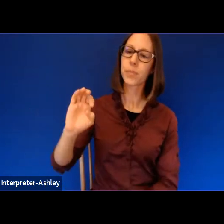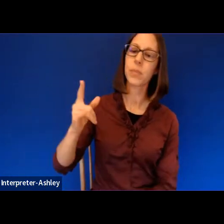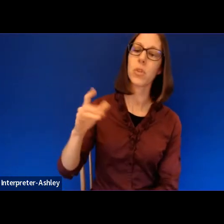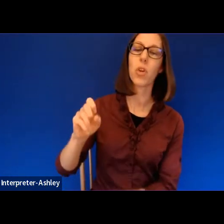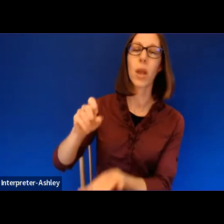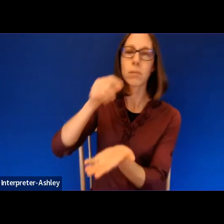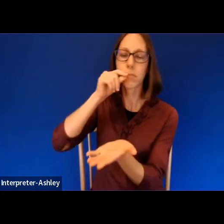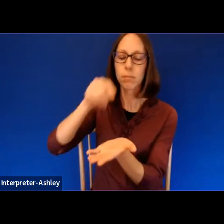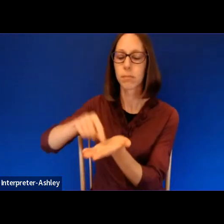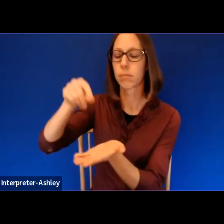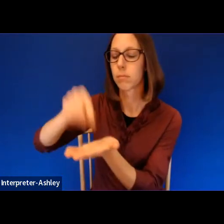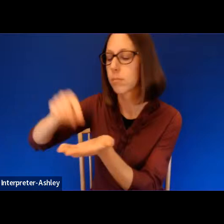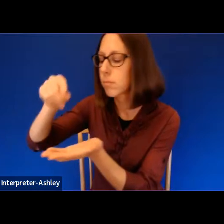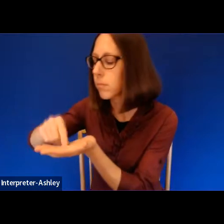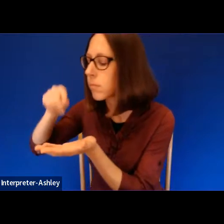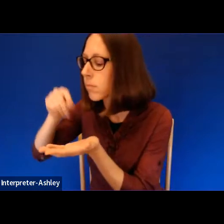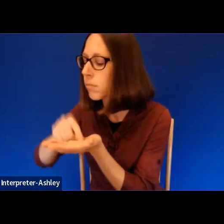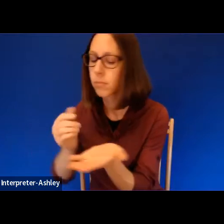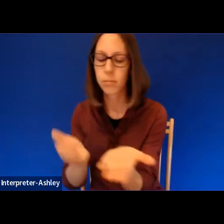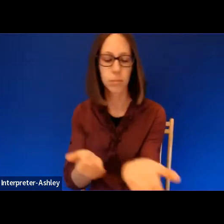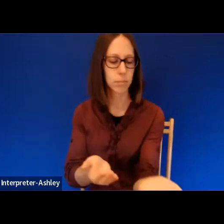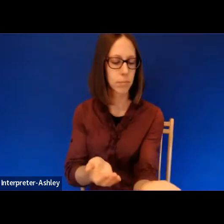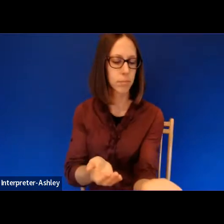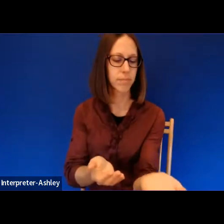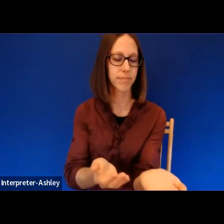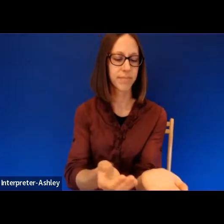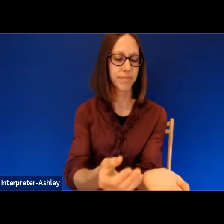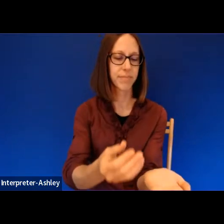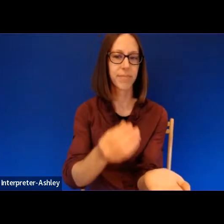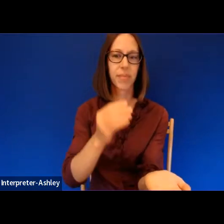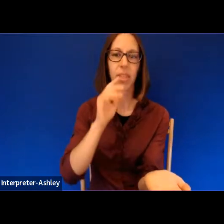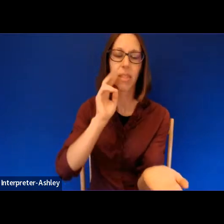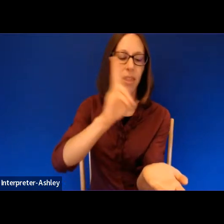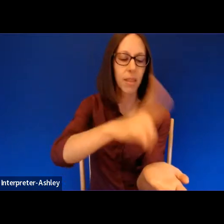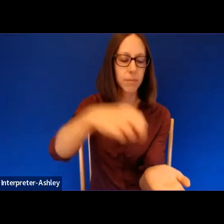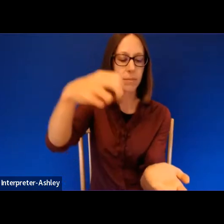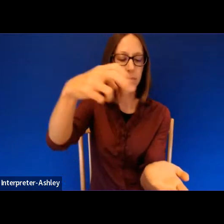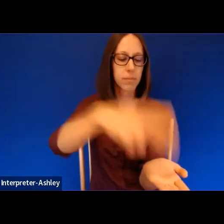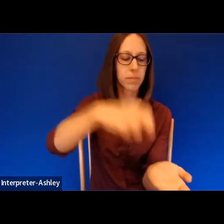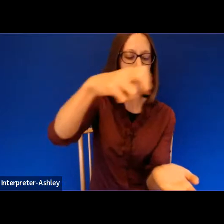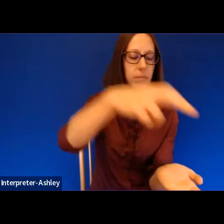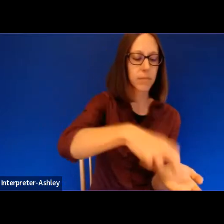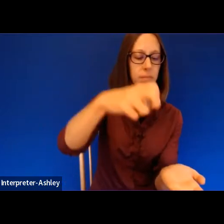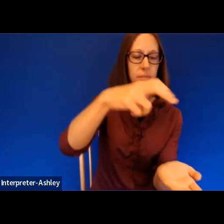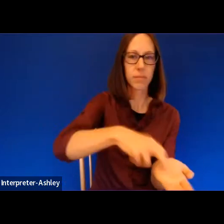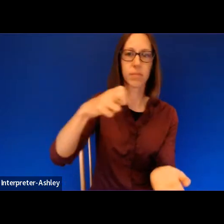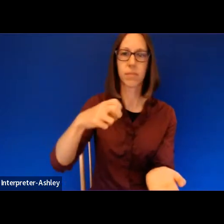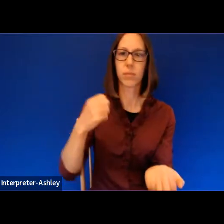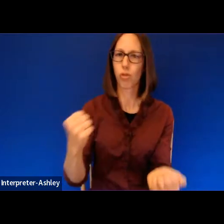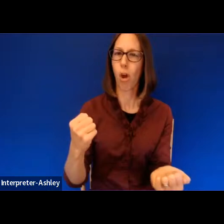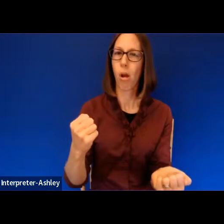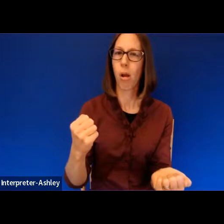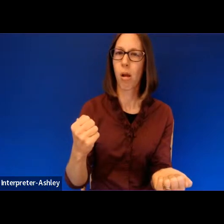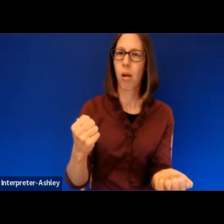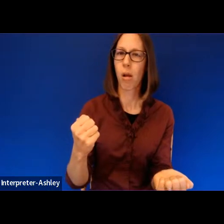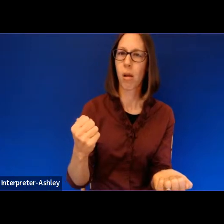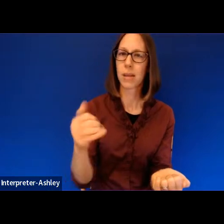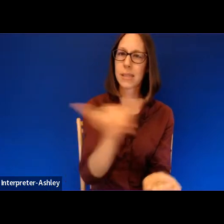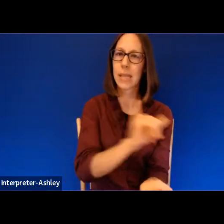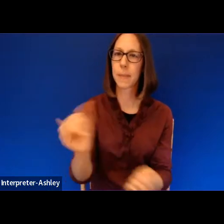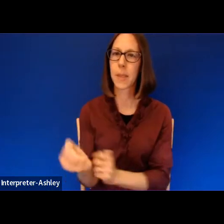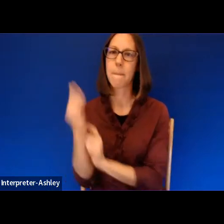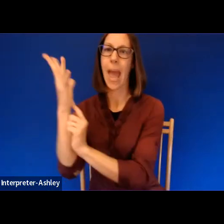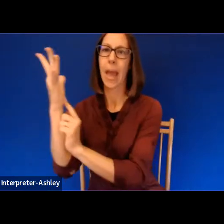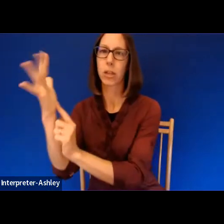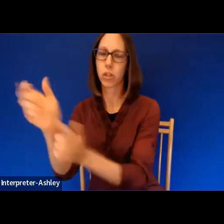tooth. Their surprising plum dark tongues flashing quick and rough as a match. Striking your